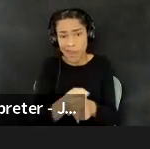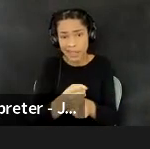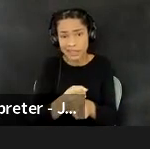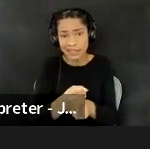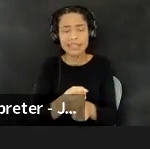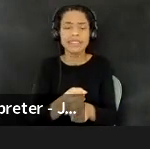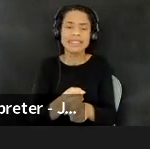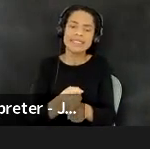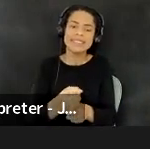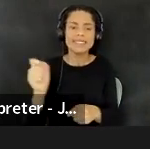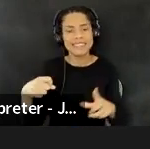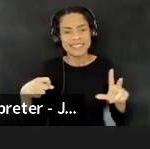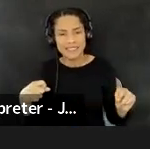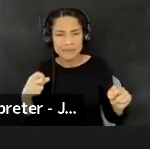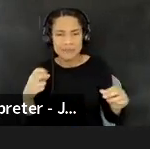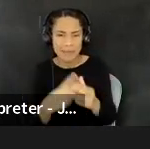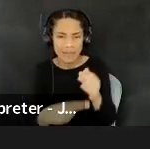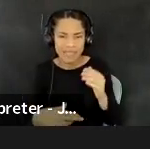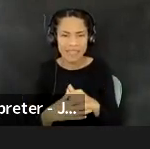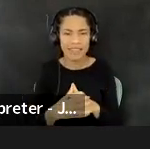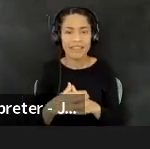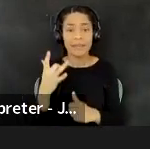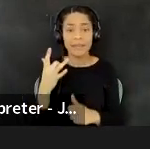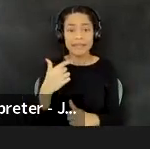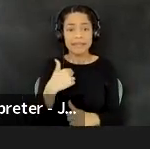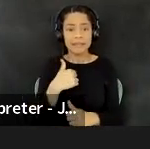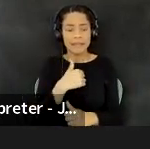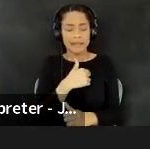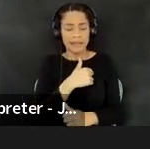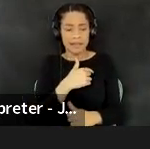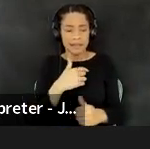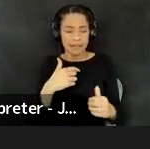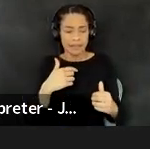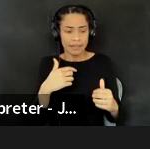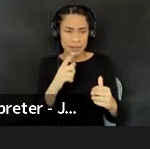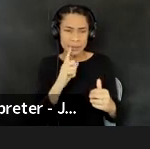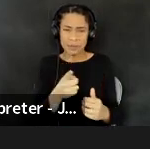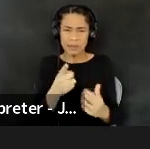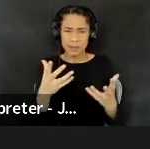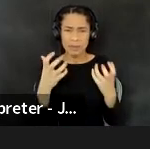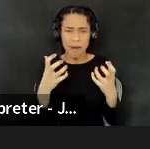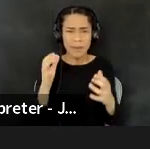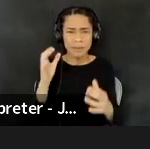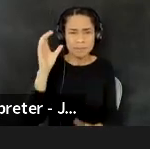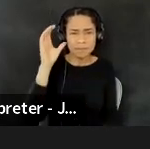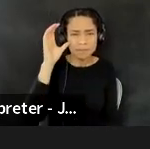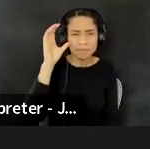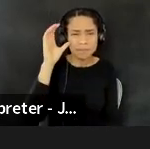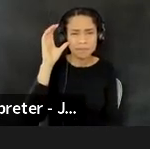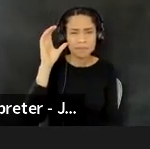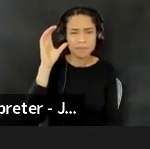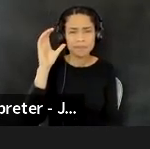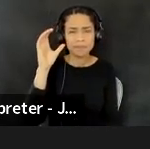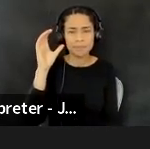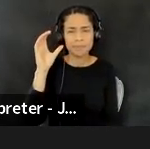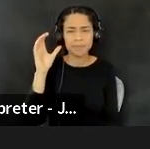We've been, um, in carrying this work forward, really wanting to listen to, um,